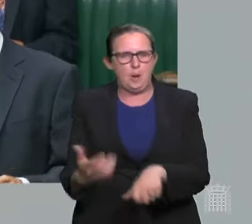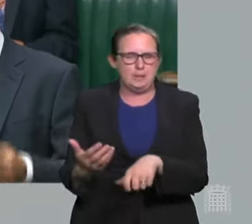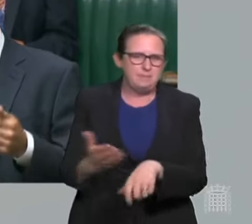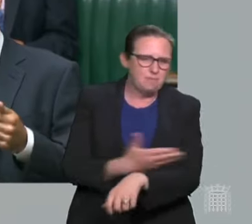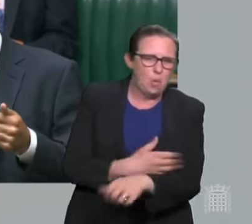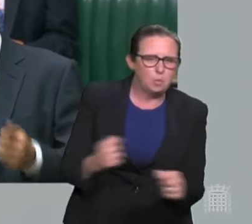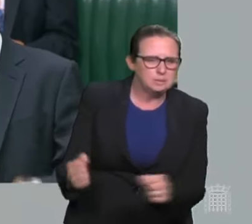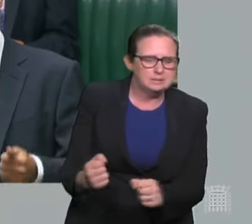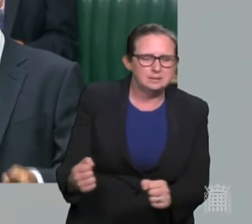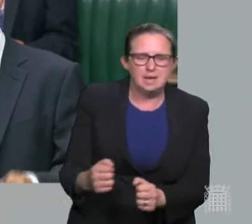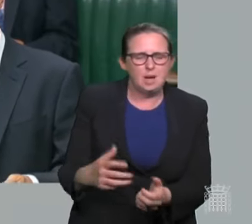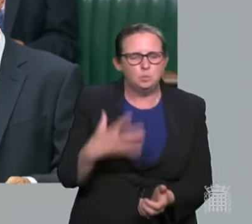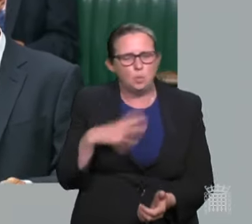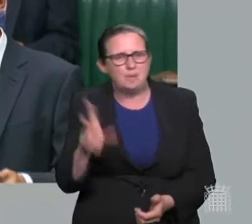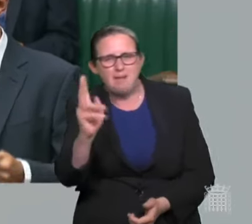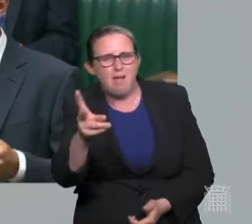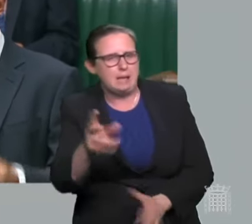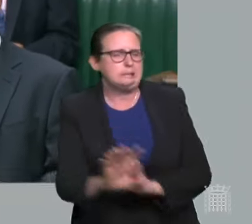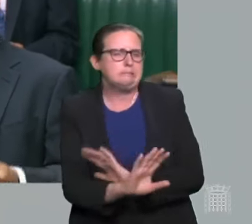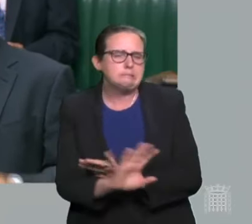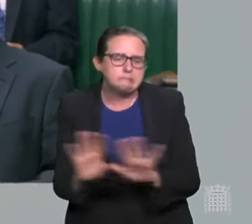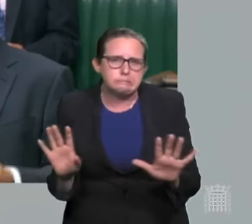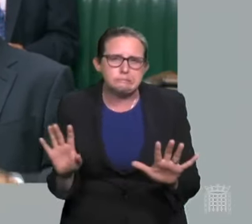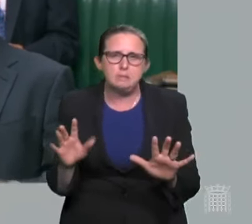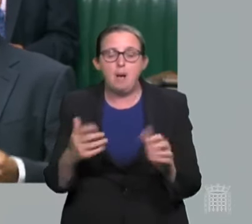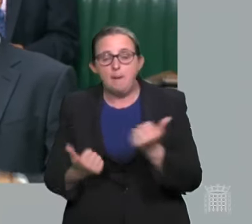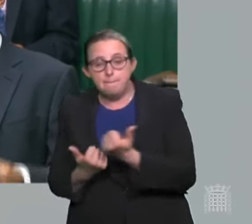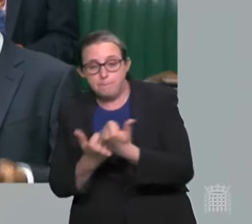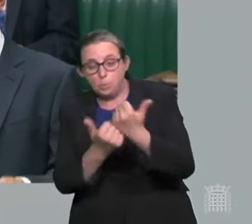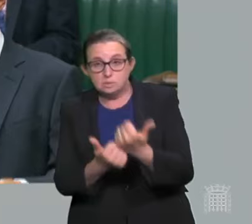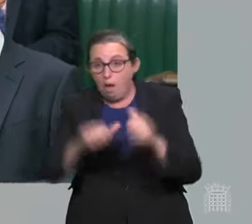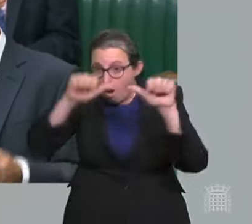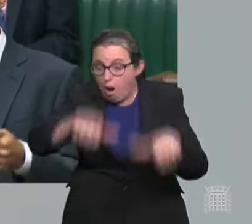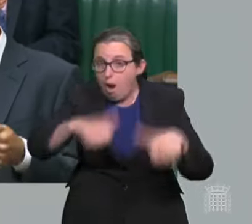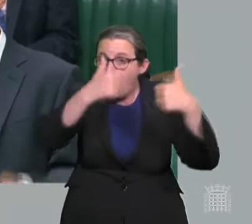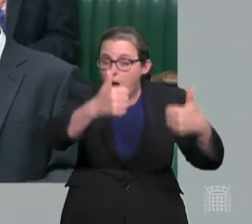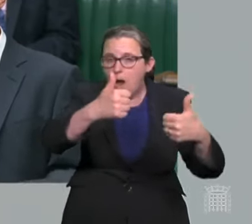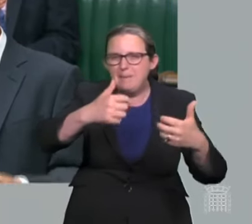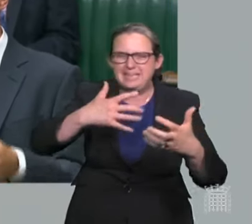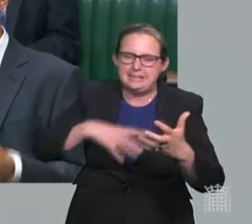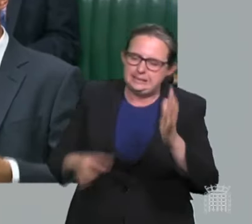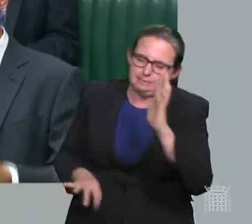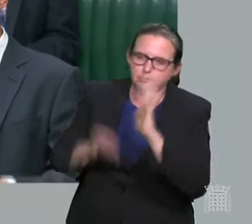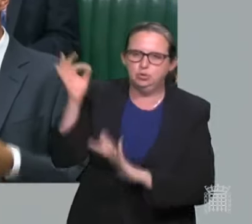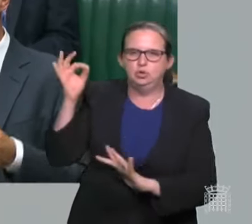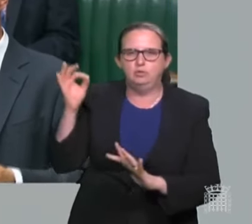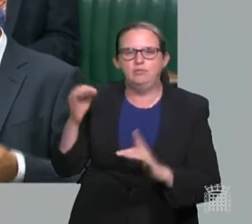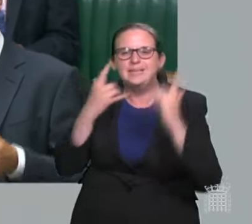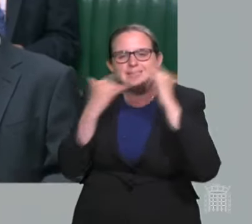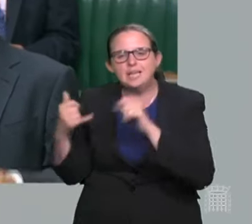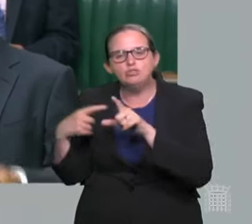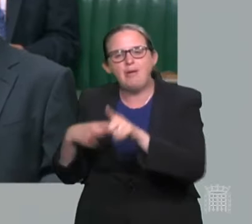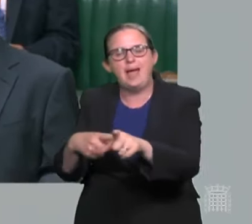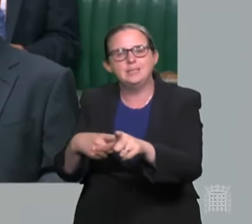program, the most important thing we can do is to improve the way Test and Trace works? In Korea, they managed to use it to